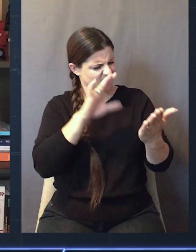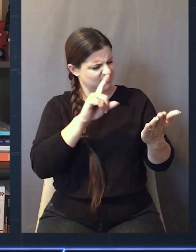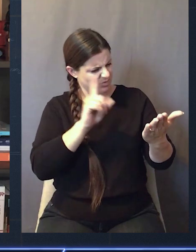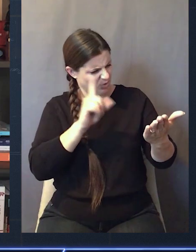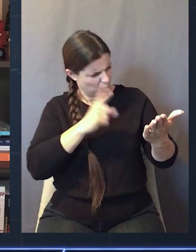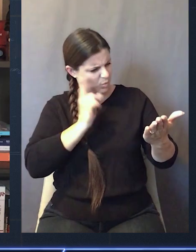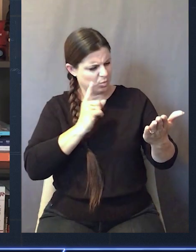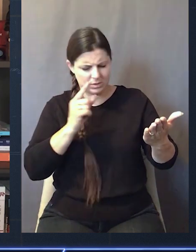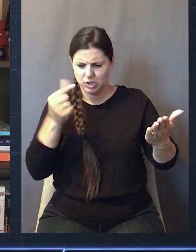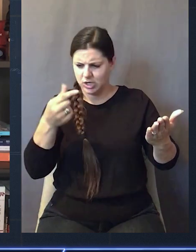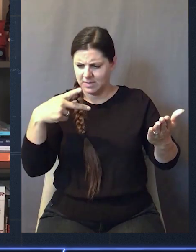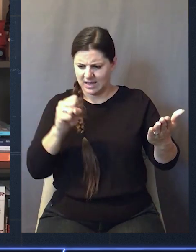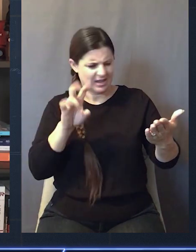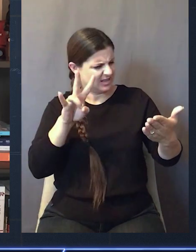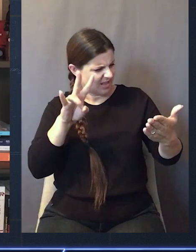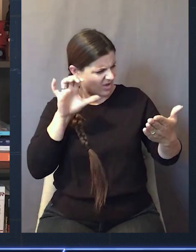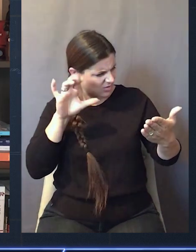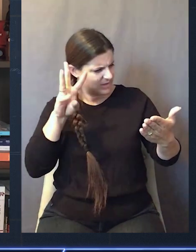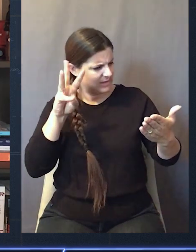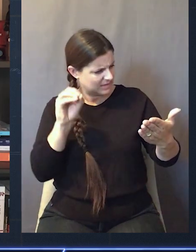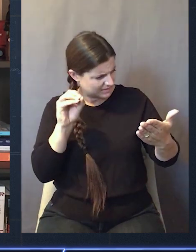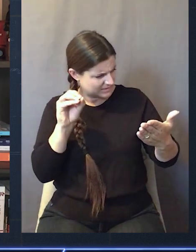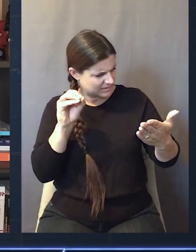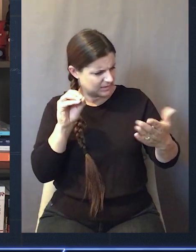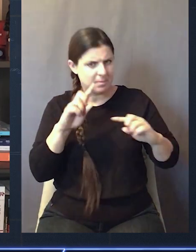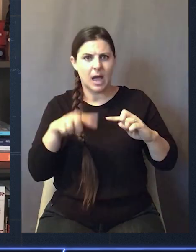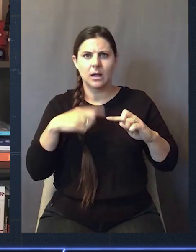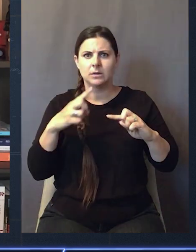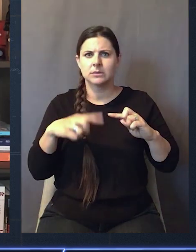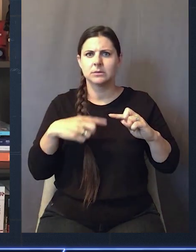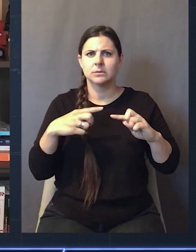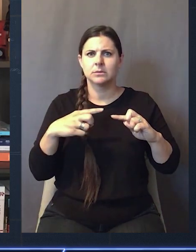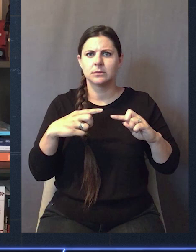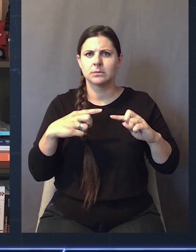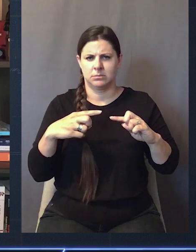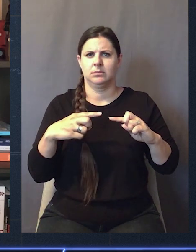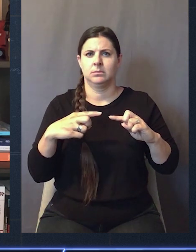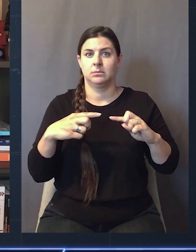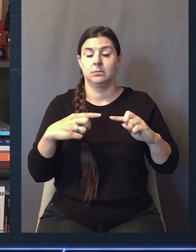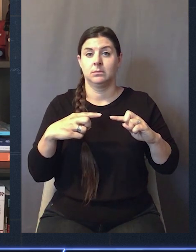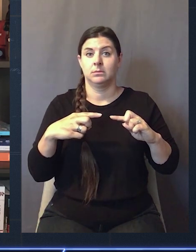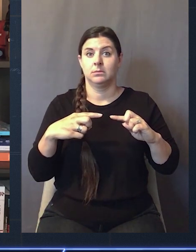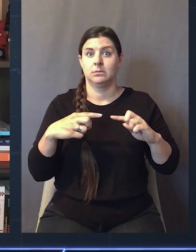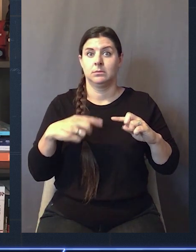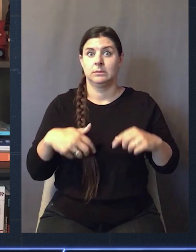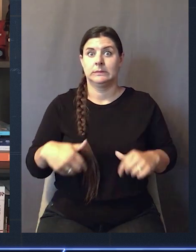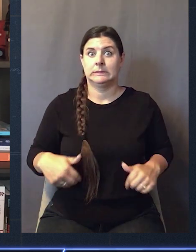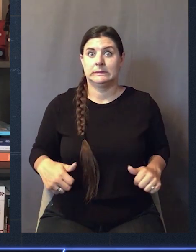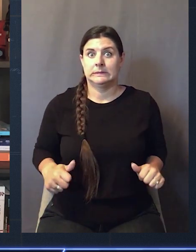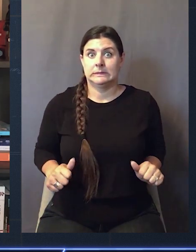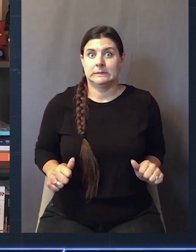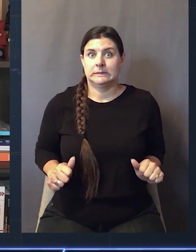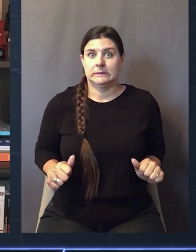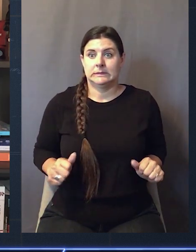Give that GPS a quick whack, try it again, I get the same answer, 760 miles. I